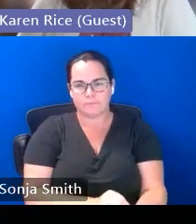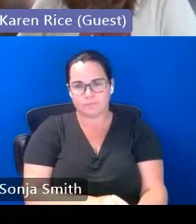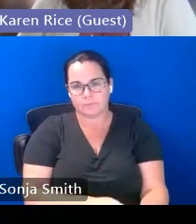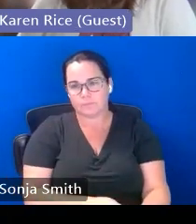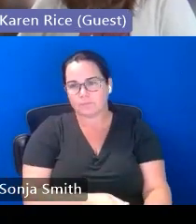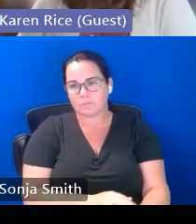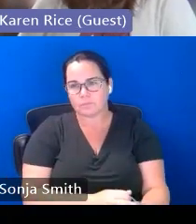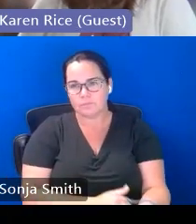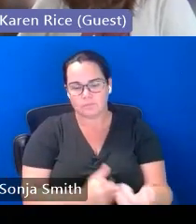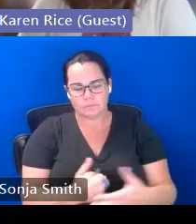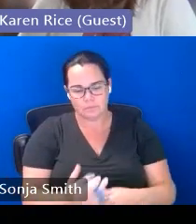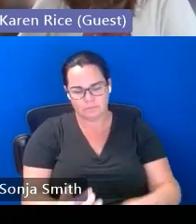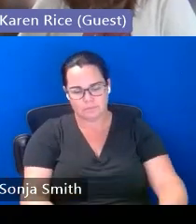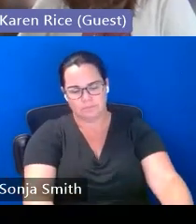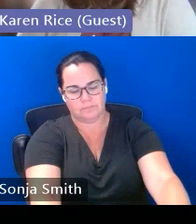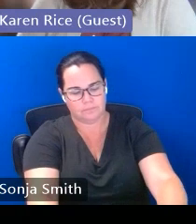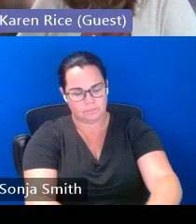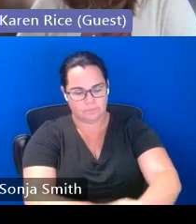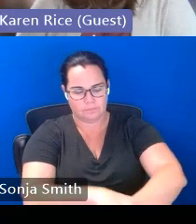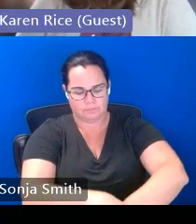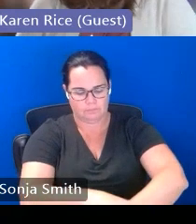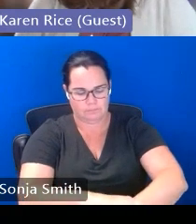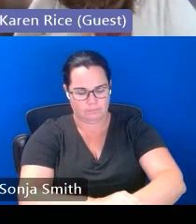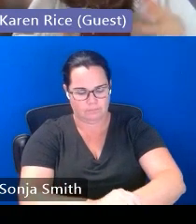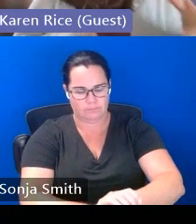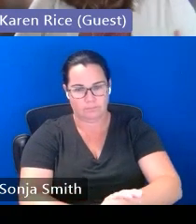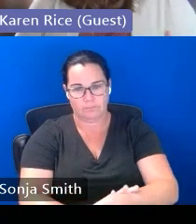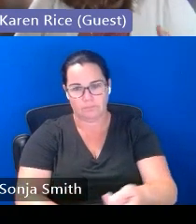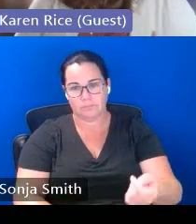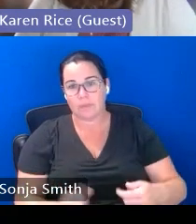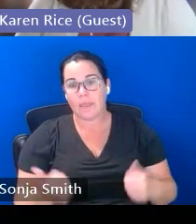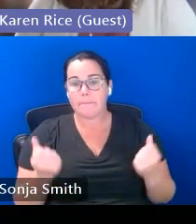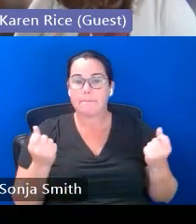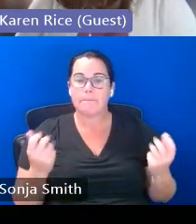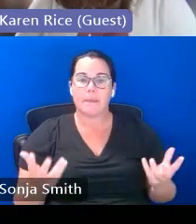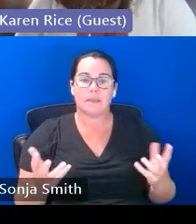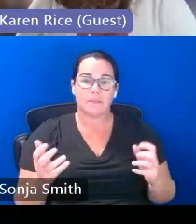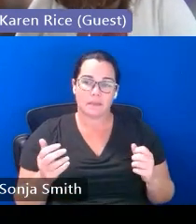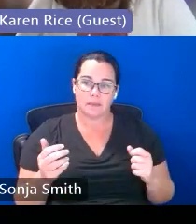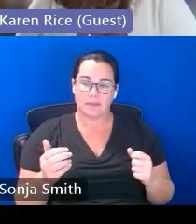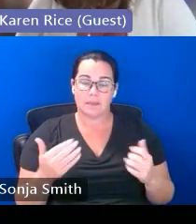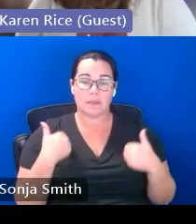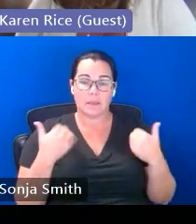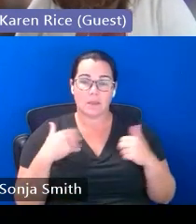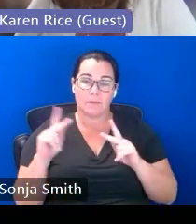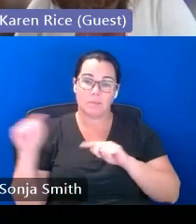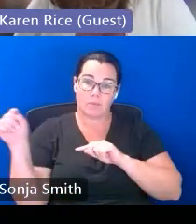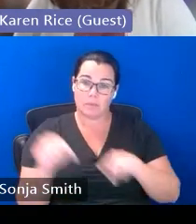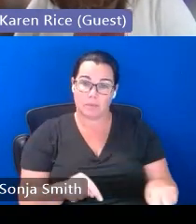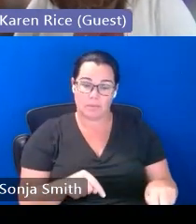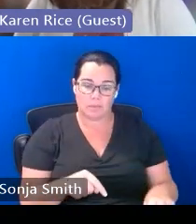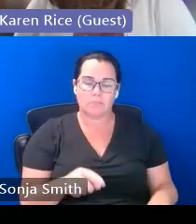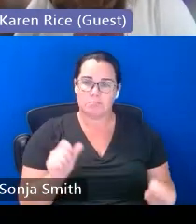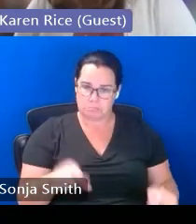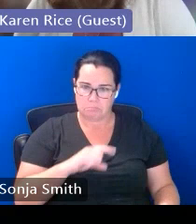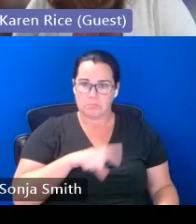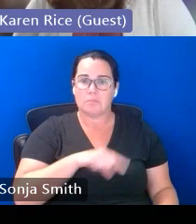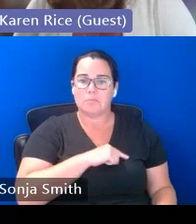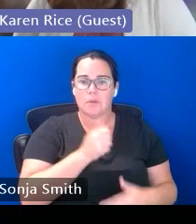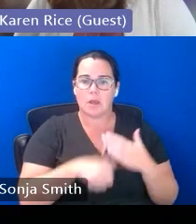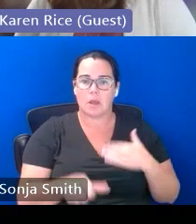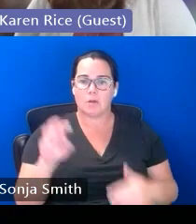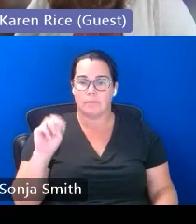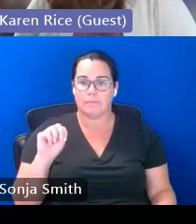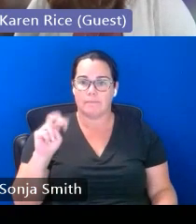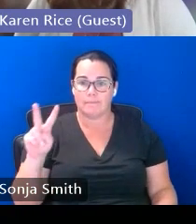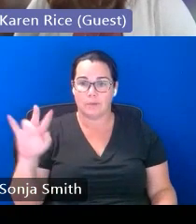unaccompanied youth who are coming here through their immigration process are actually eligible under mckinney-vento as well